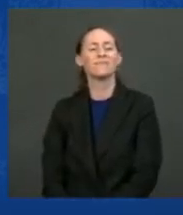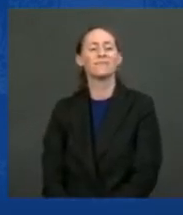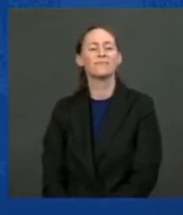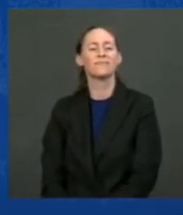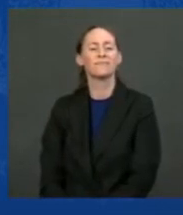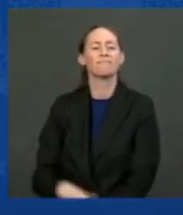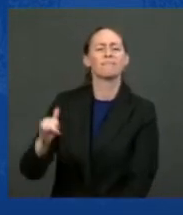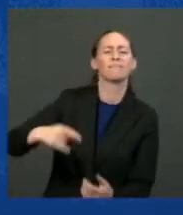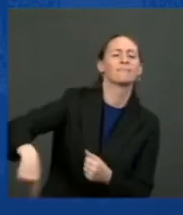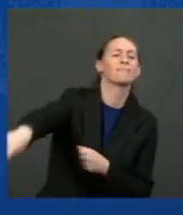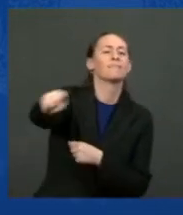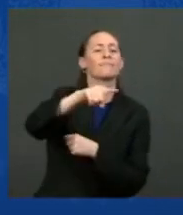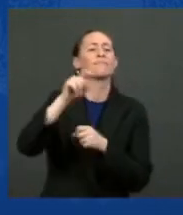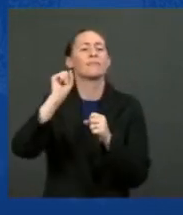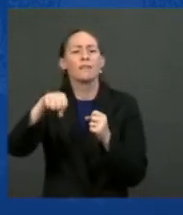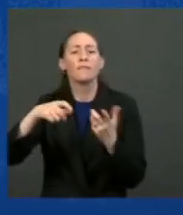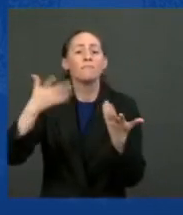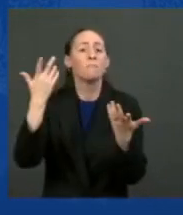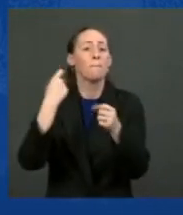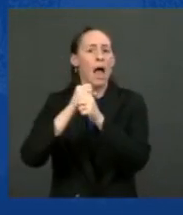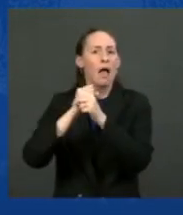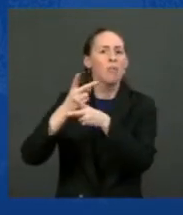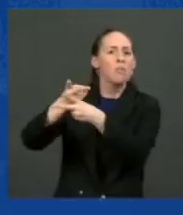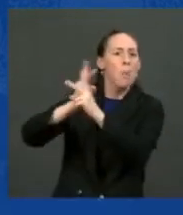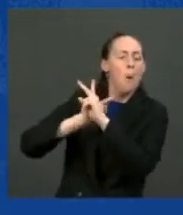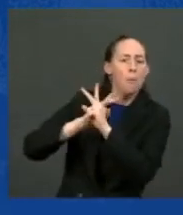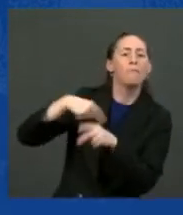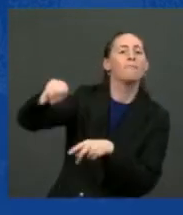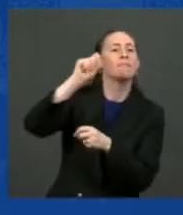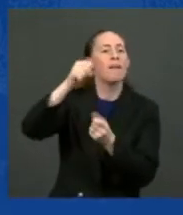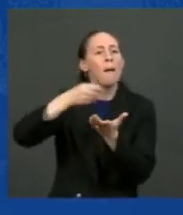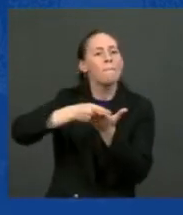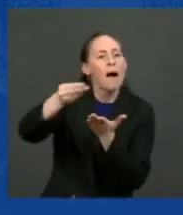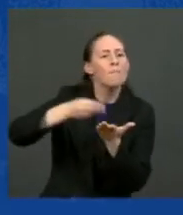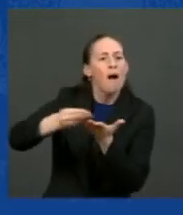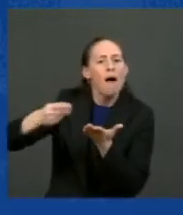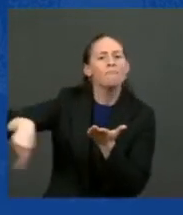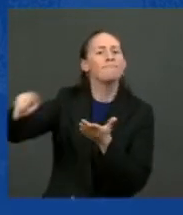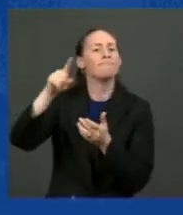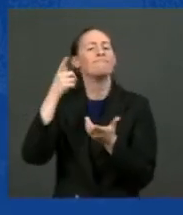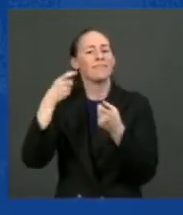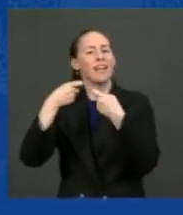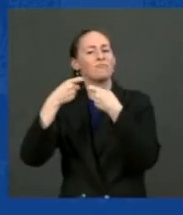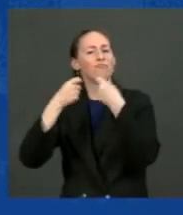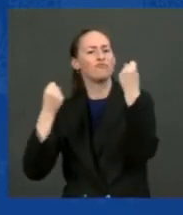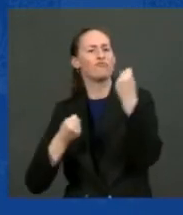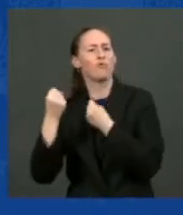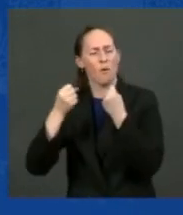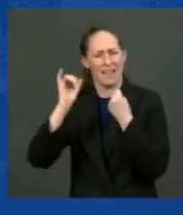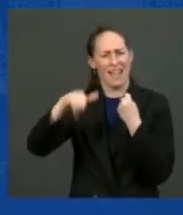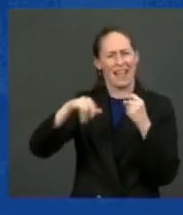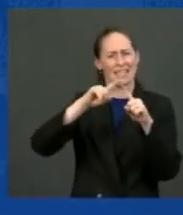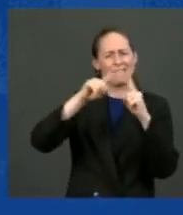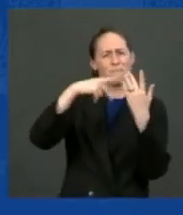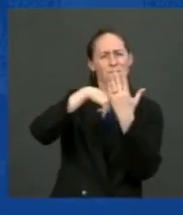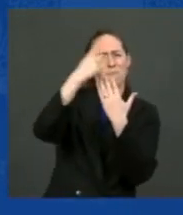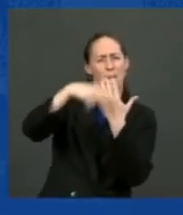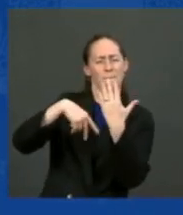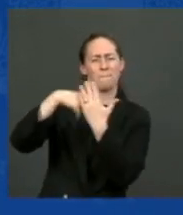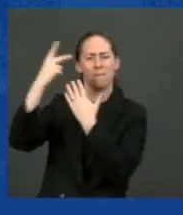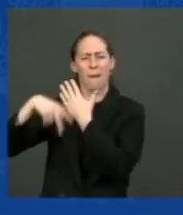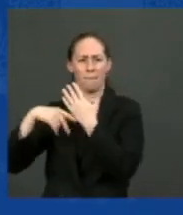should address it. Look, these are the kinds of investments that get America back in the game and give our workers a chance.